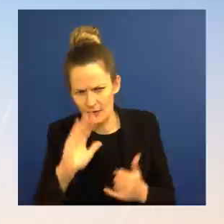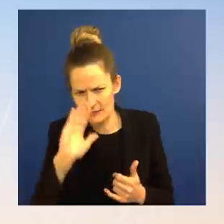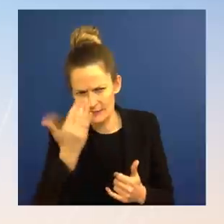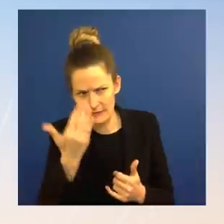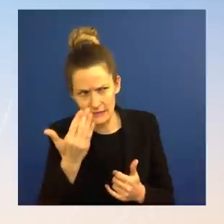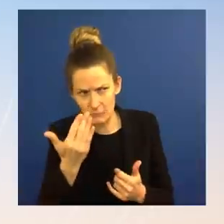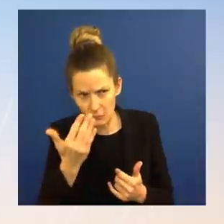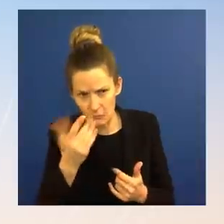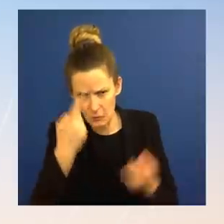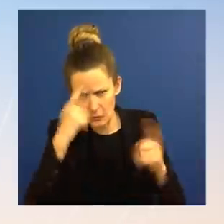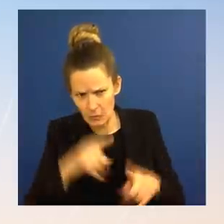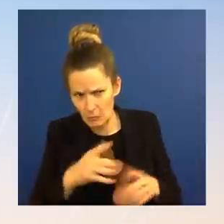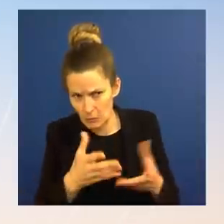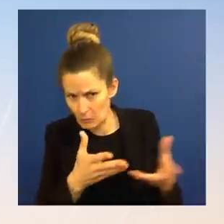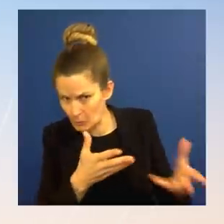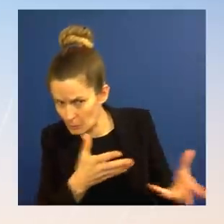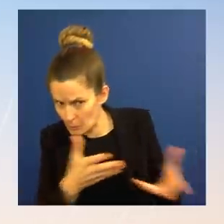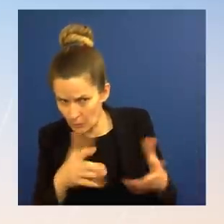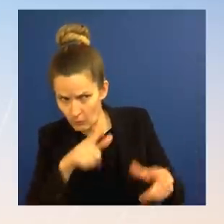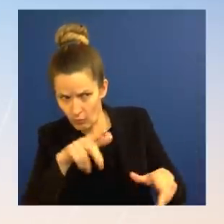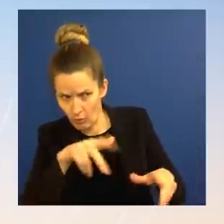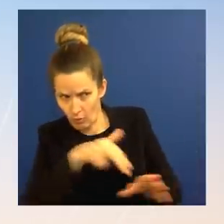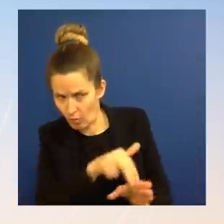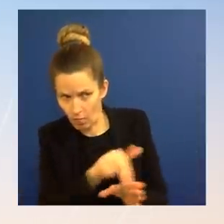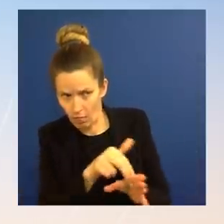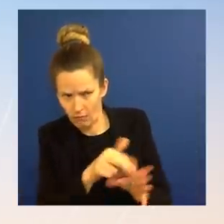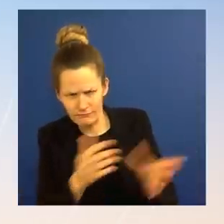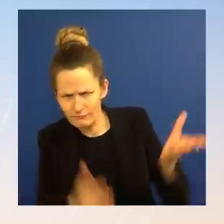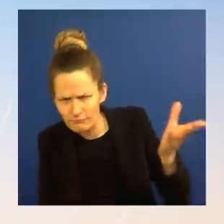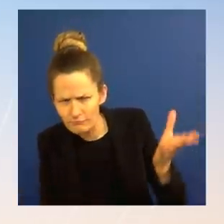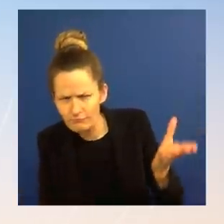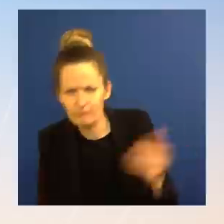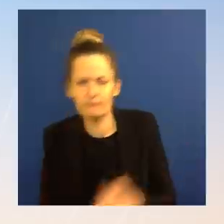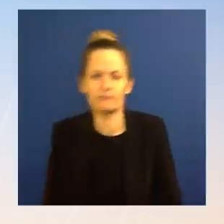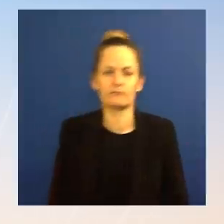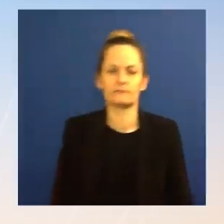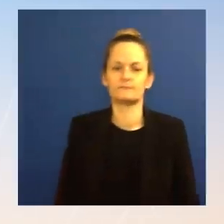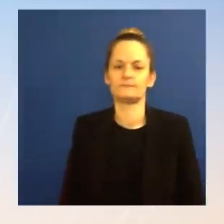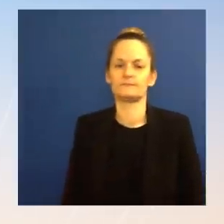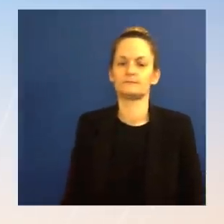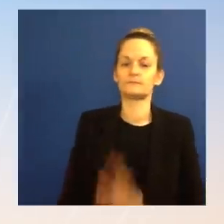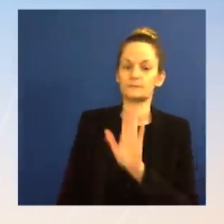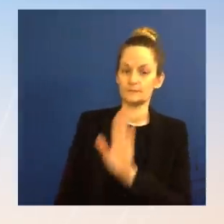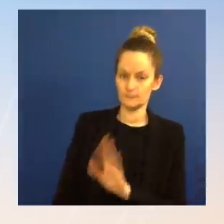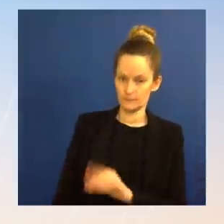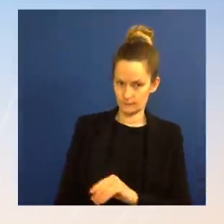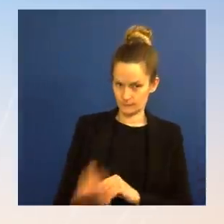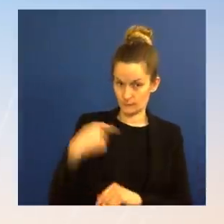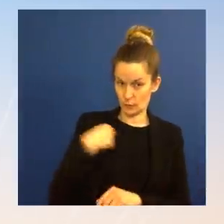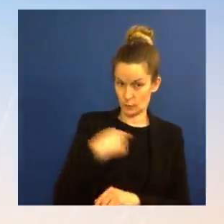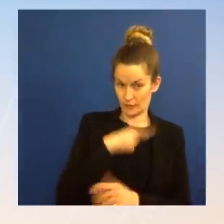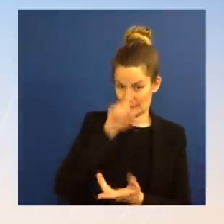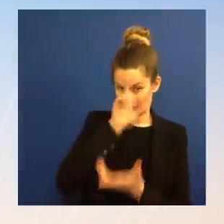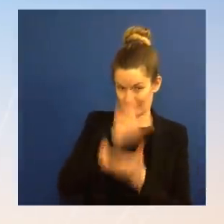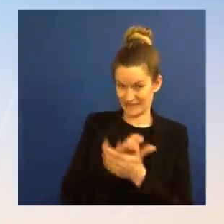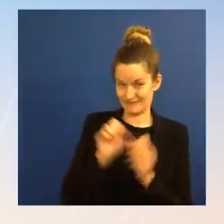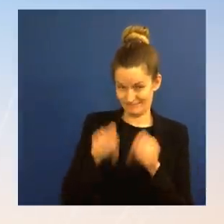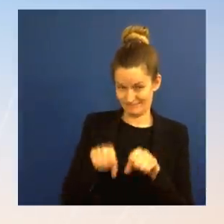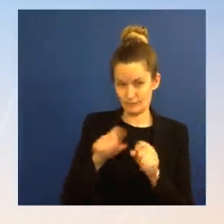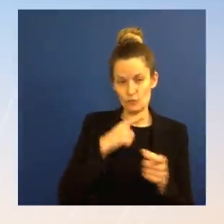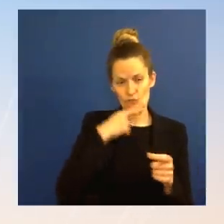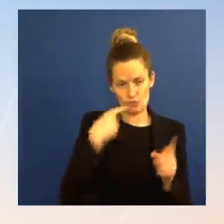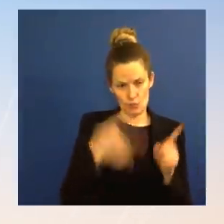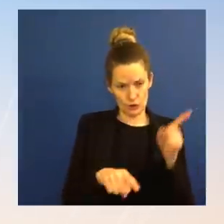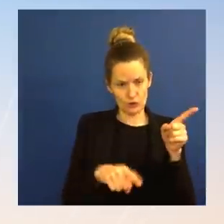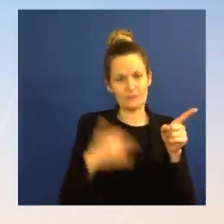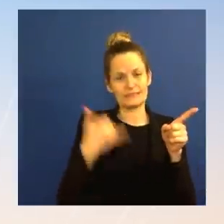partners, including Russia on Iran nuclear negotiations. We believe Russia shares a common interest in ensuring Iran never acquires